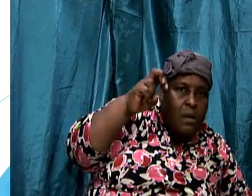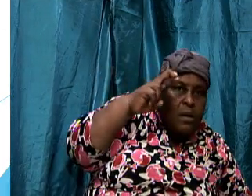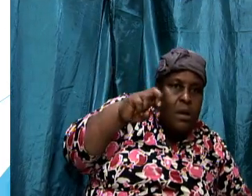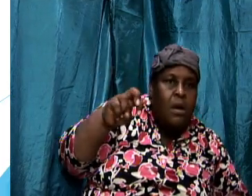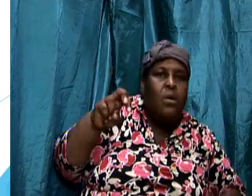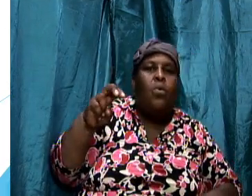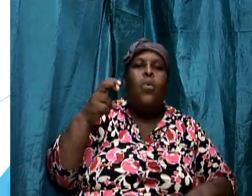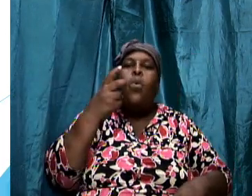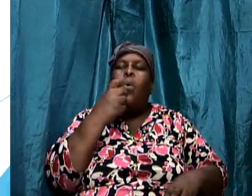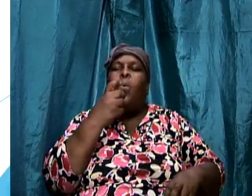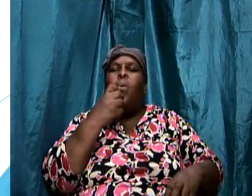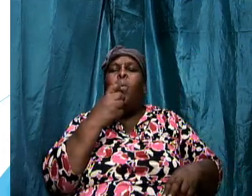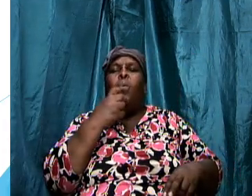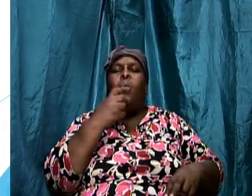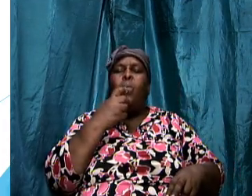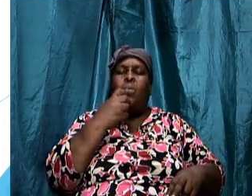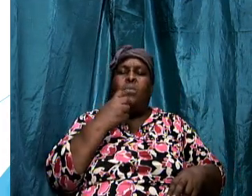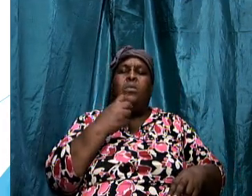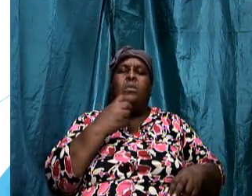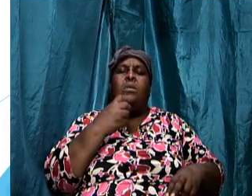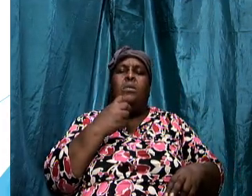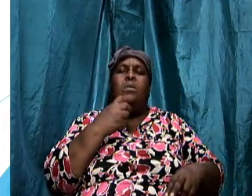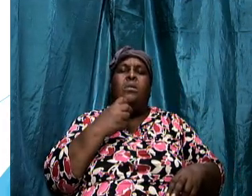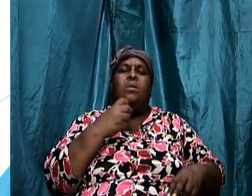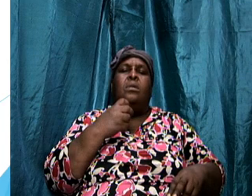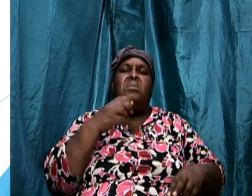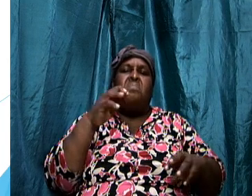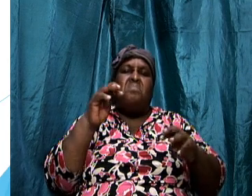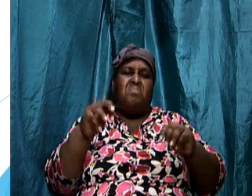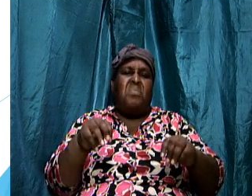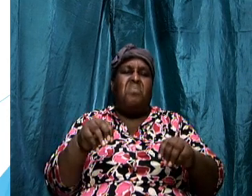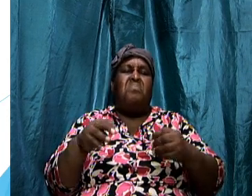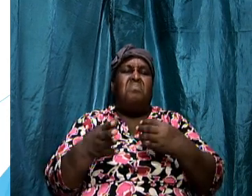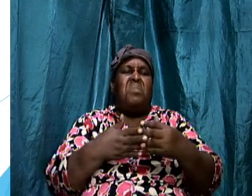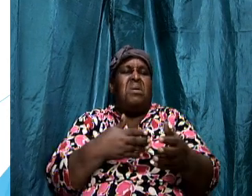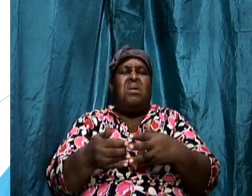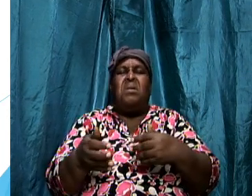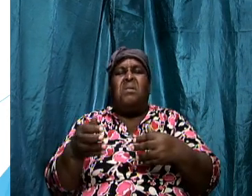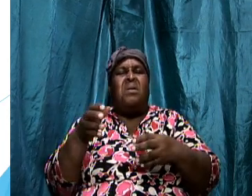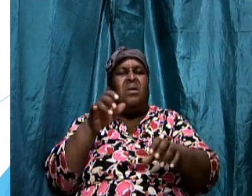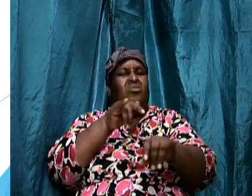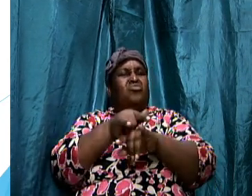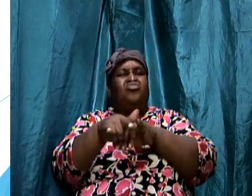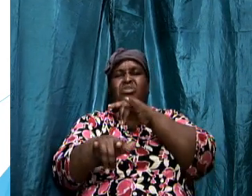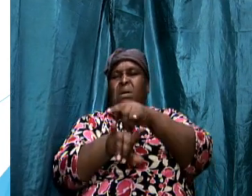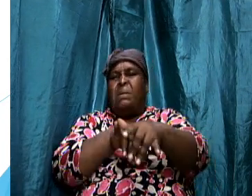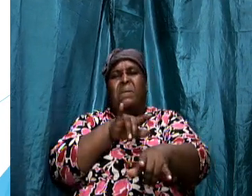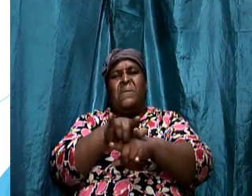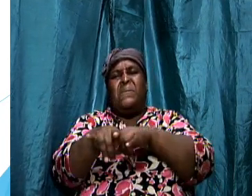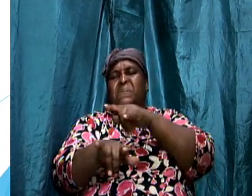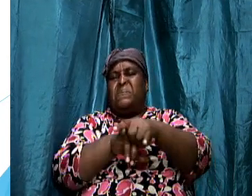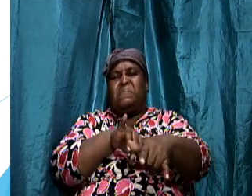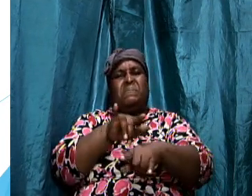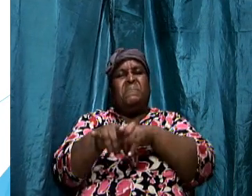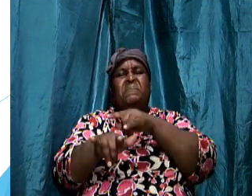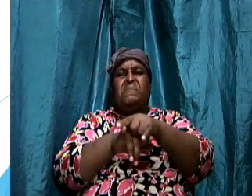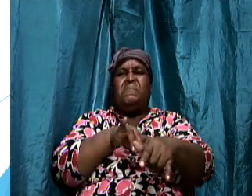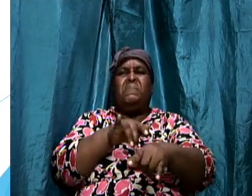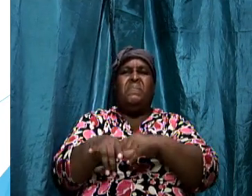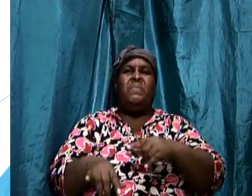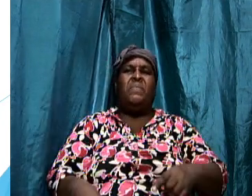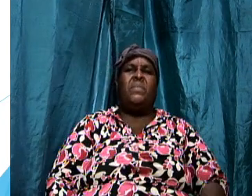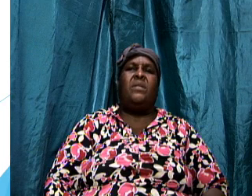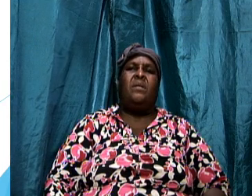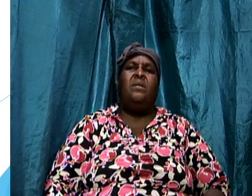verse 8 you can just write it down i won't even turn to it first peter 5 verse 8 and it says that he he